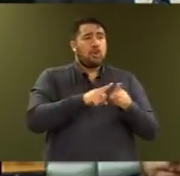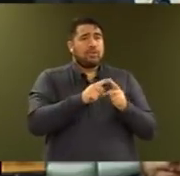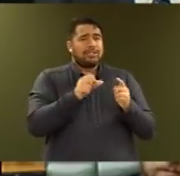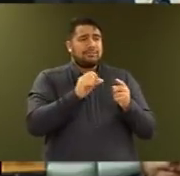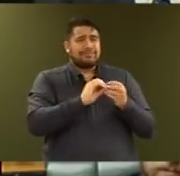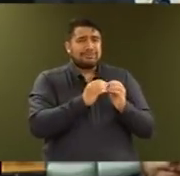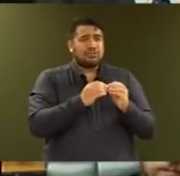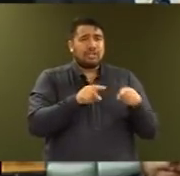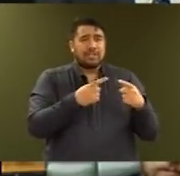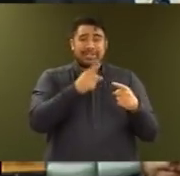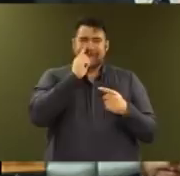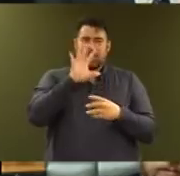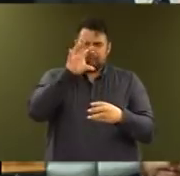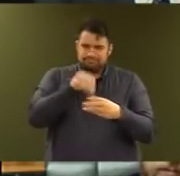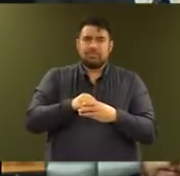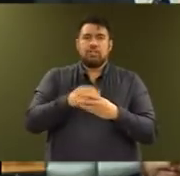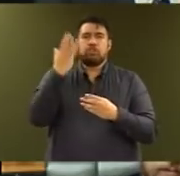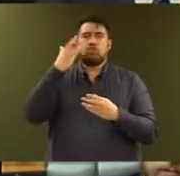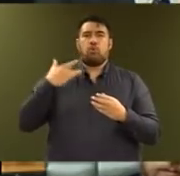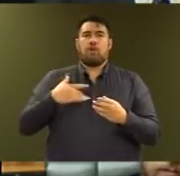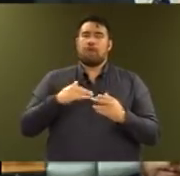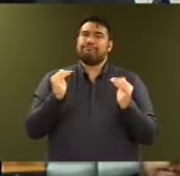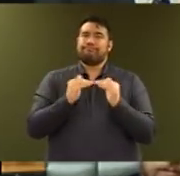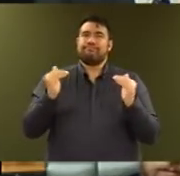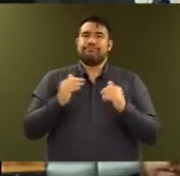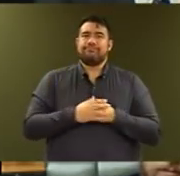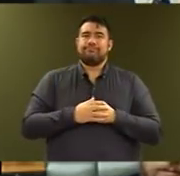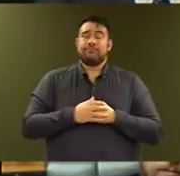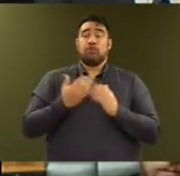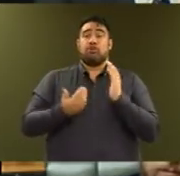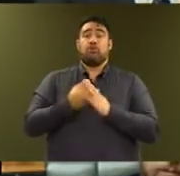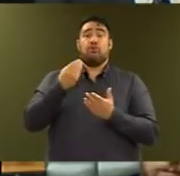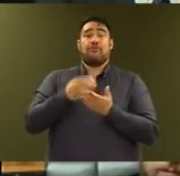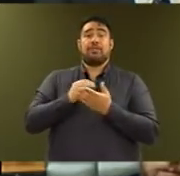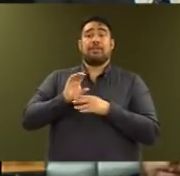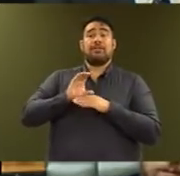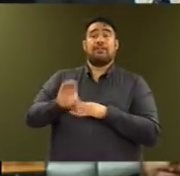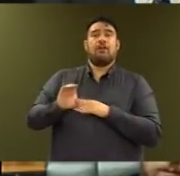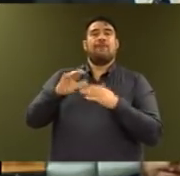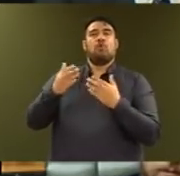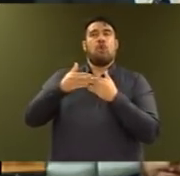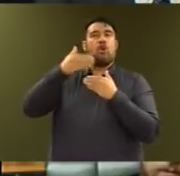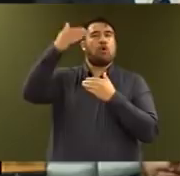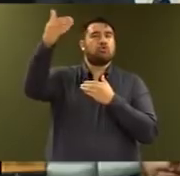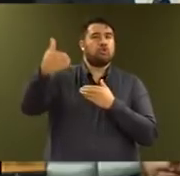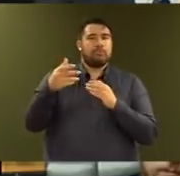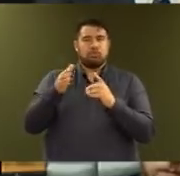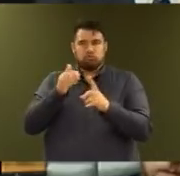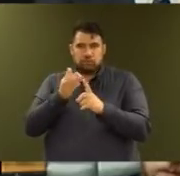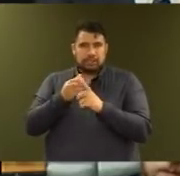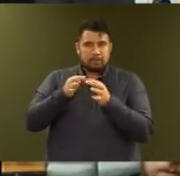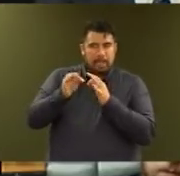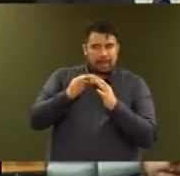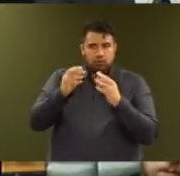participate in school life. New funding will support this Government's work on long-term strategic plans for the education